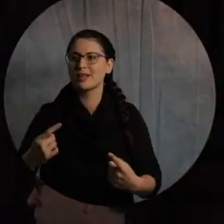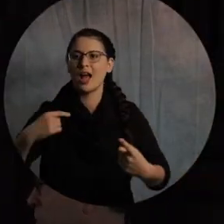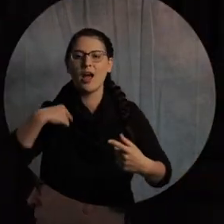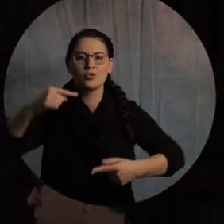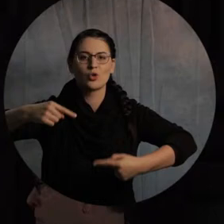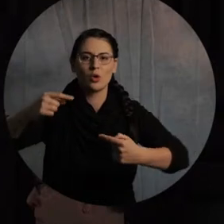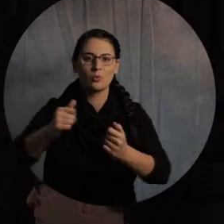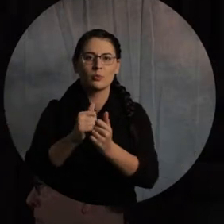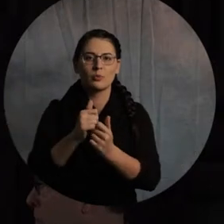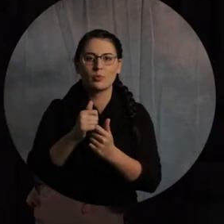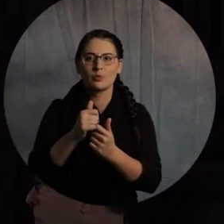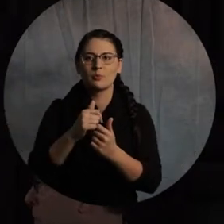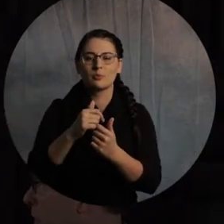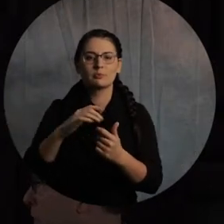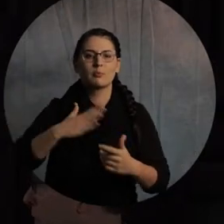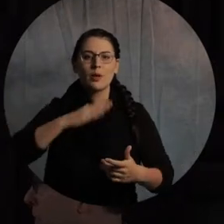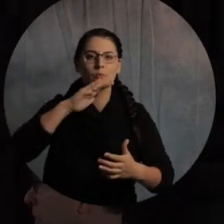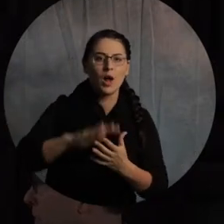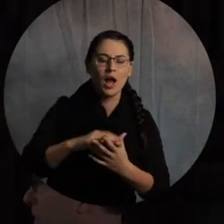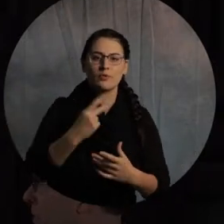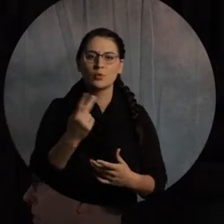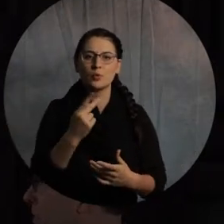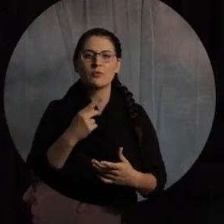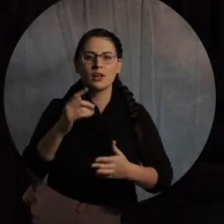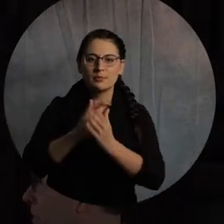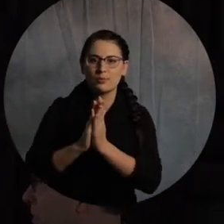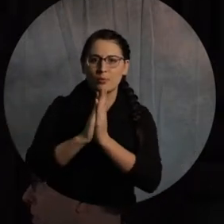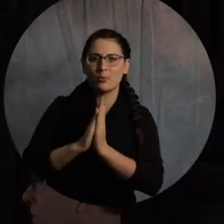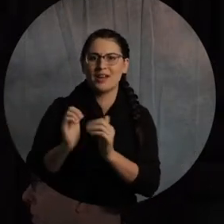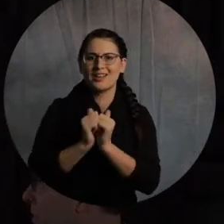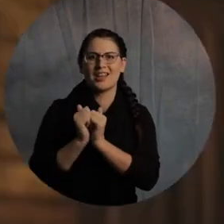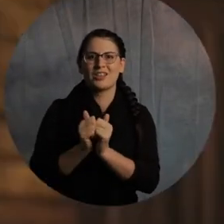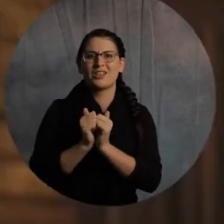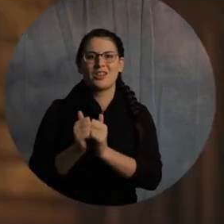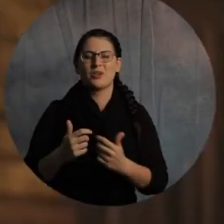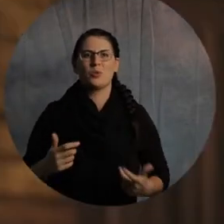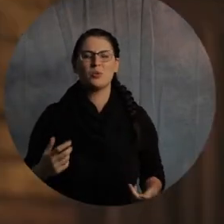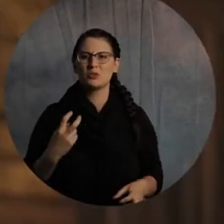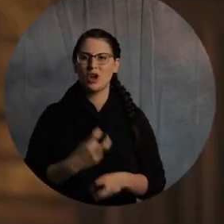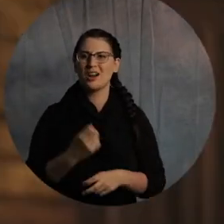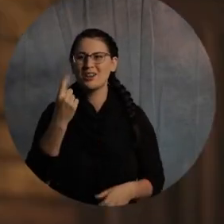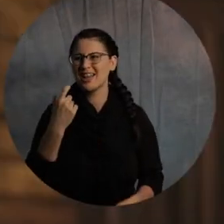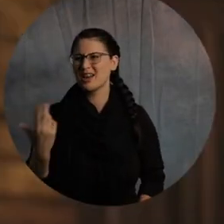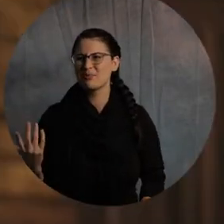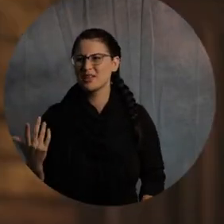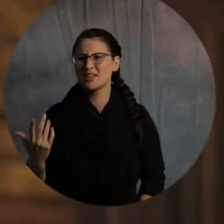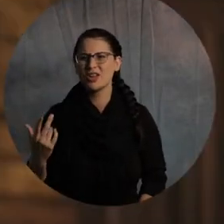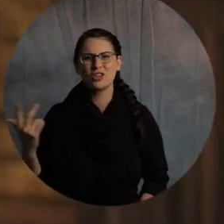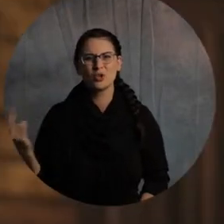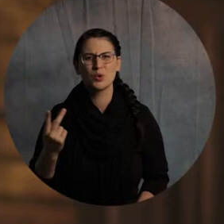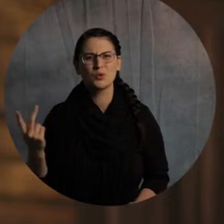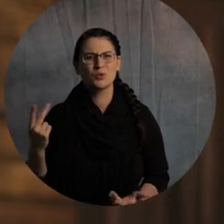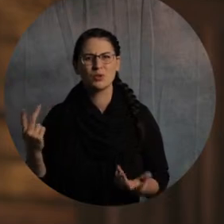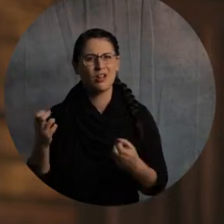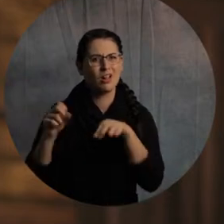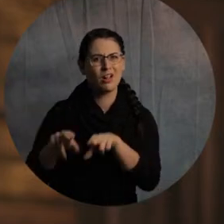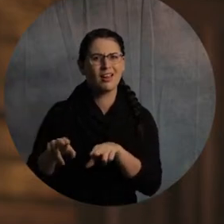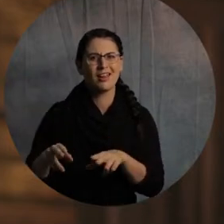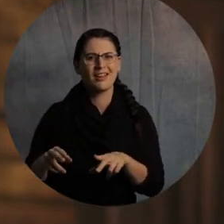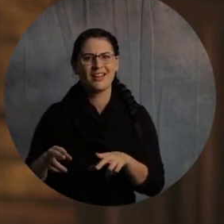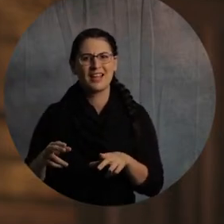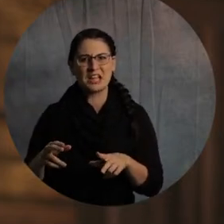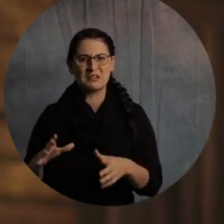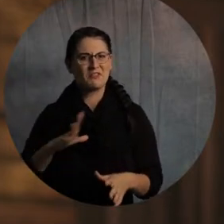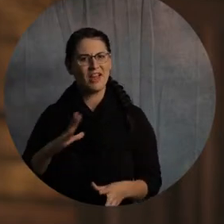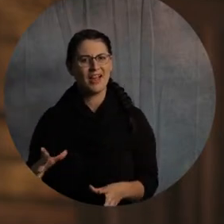okay, I gotta pray with my wife. Like, I don't mean to be crude, but you get naked with your spouse. Alright? But, it's awkward to say,